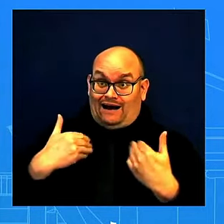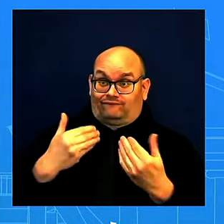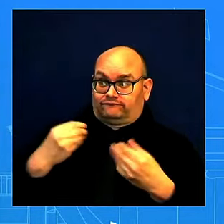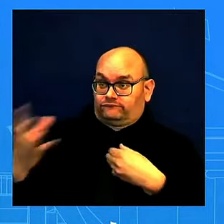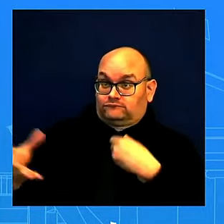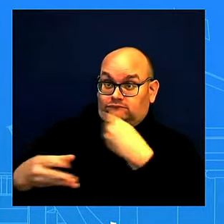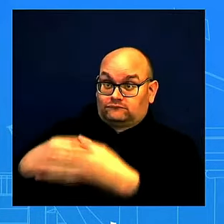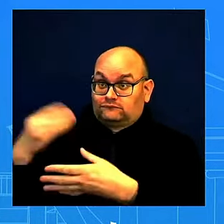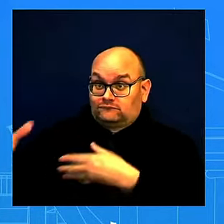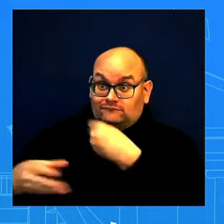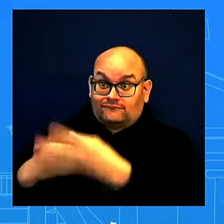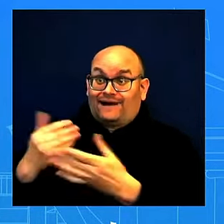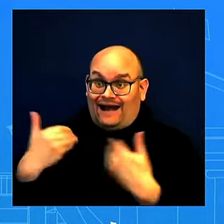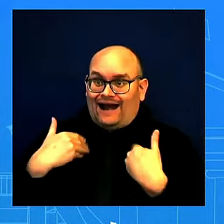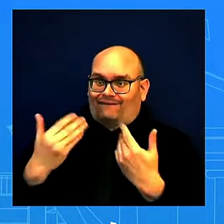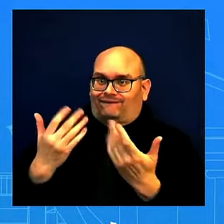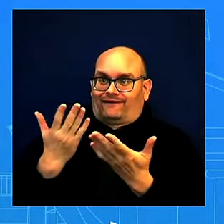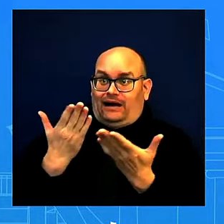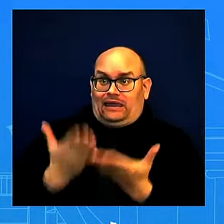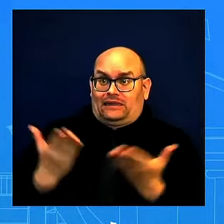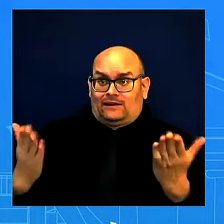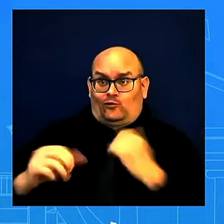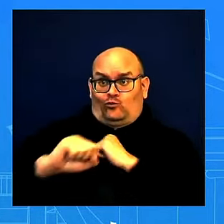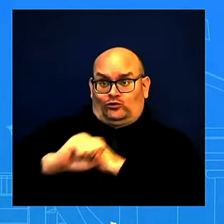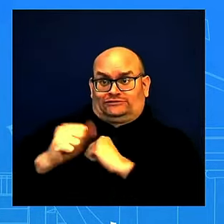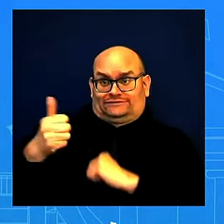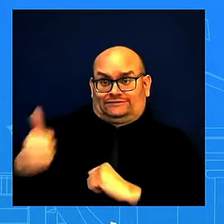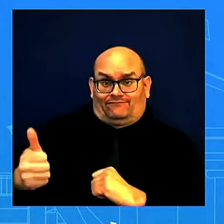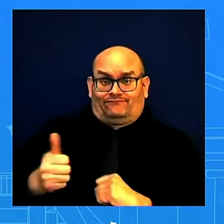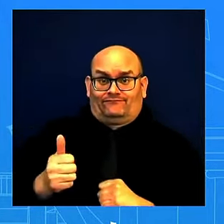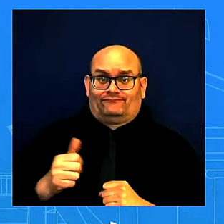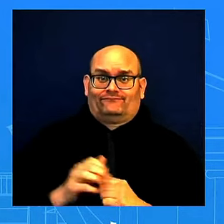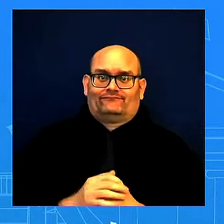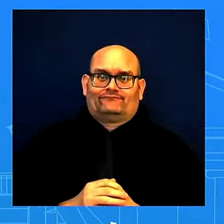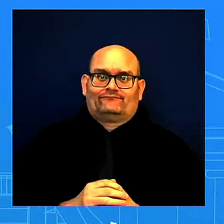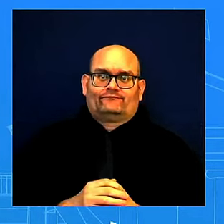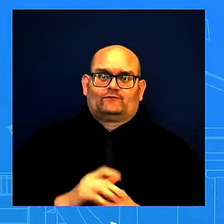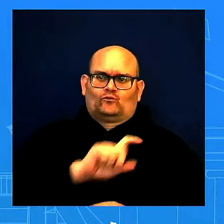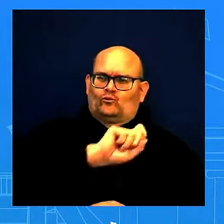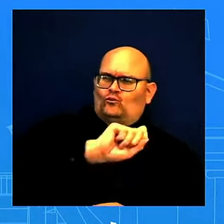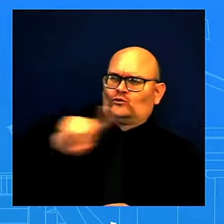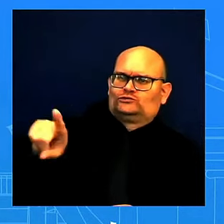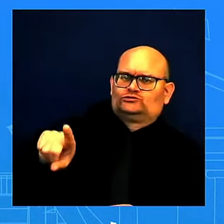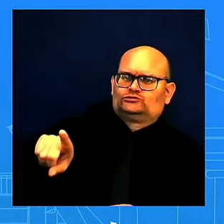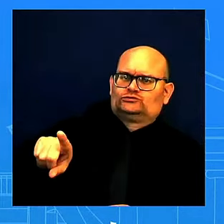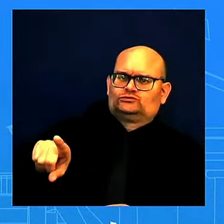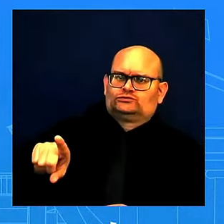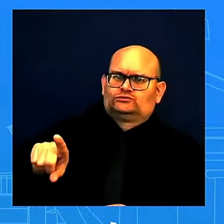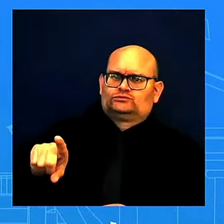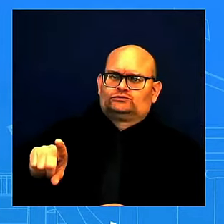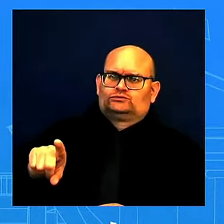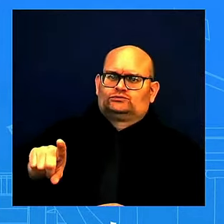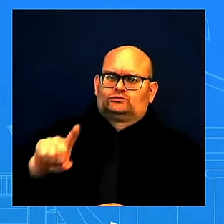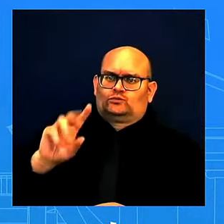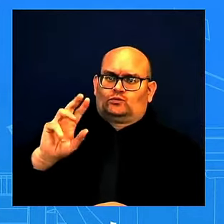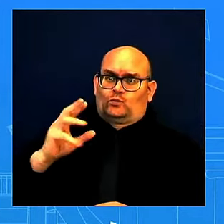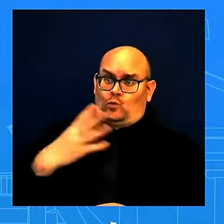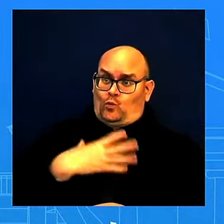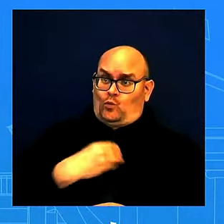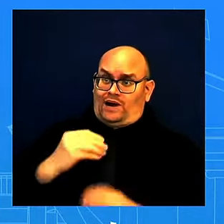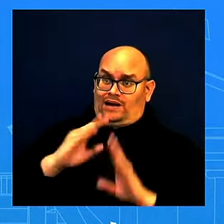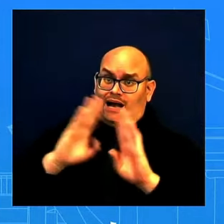Thank you, Karine. You mentioned that you've seen the reports. I'm curious, mean, was the White House made aware prior to? MS. No. Okay. Is there any